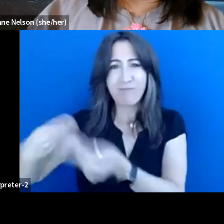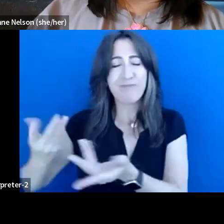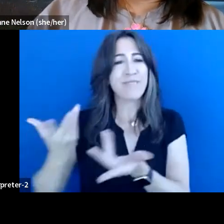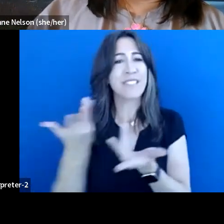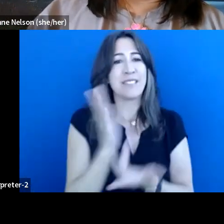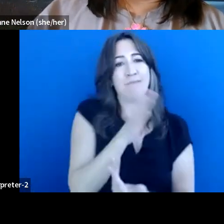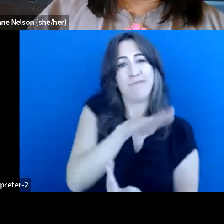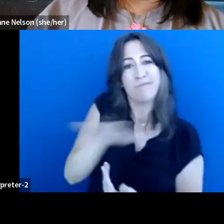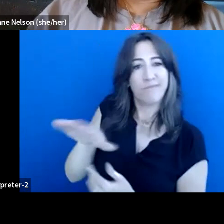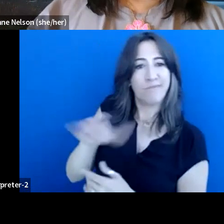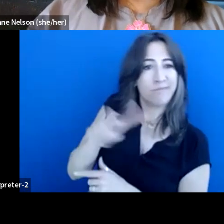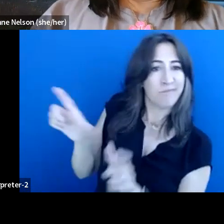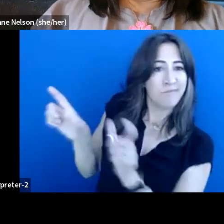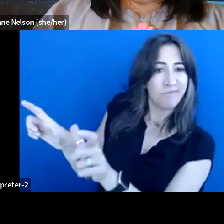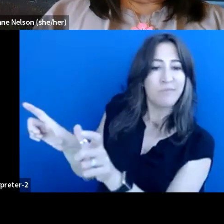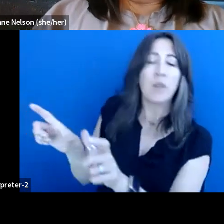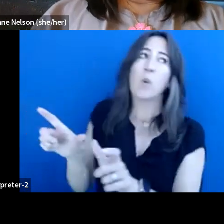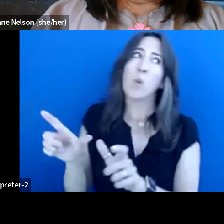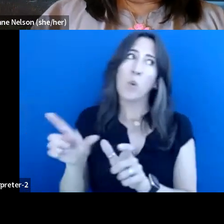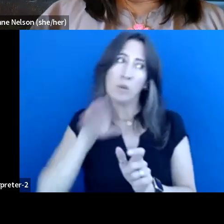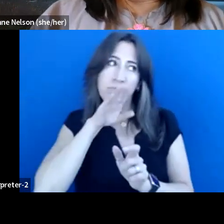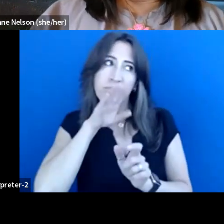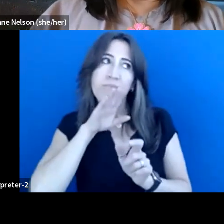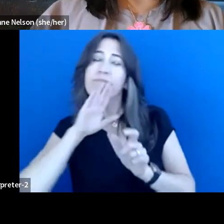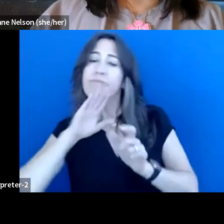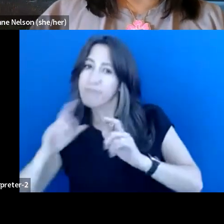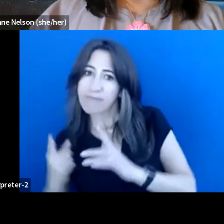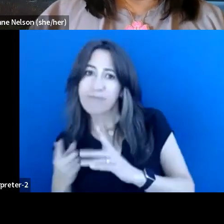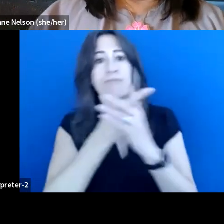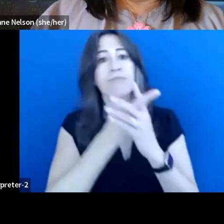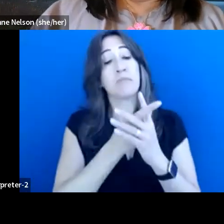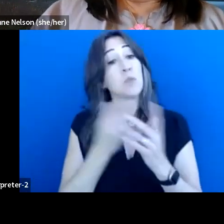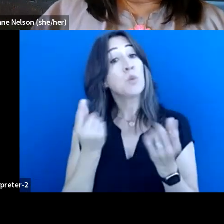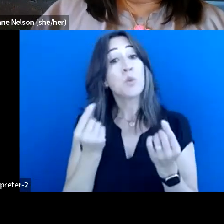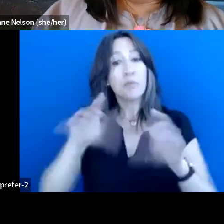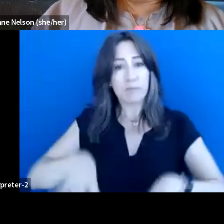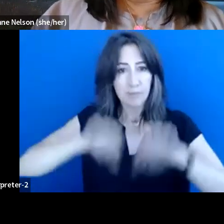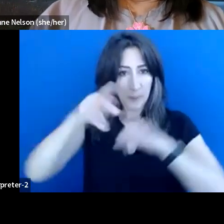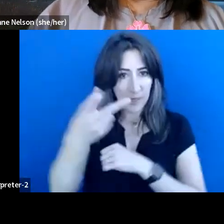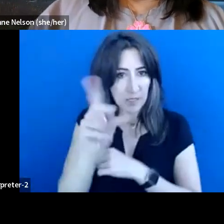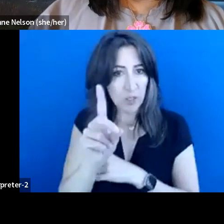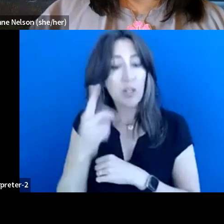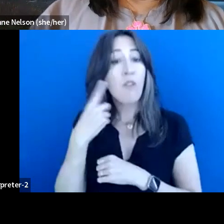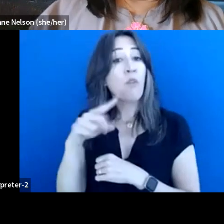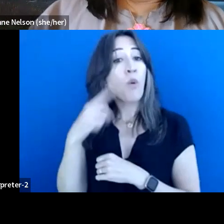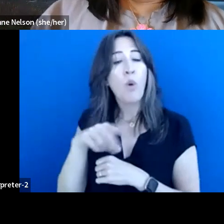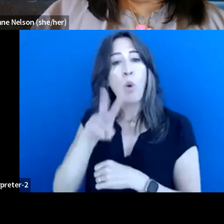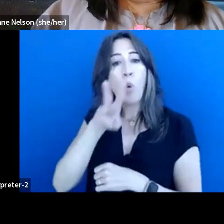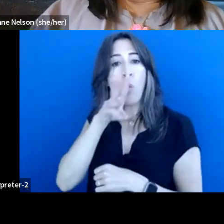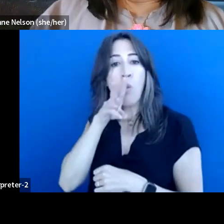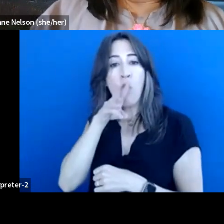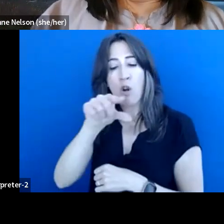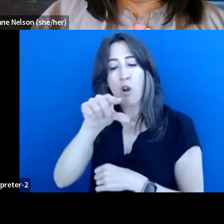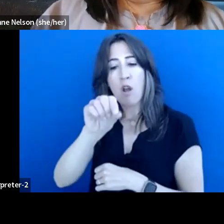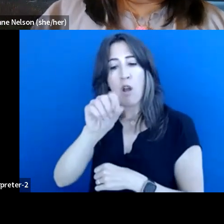me. So I decided to go back and do my PhD in water governance. And for a long time, I